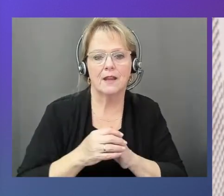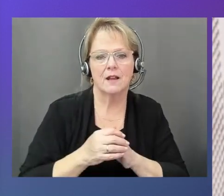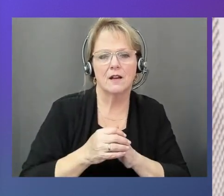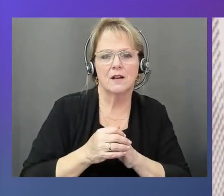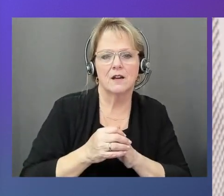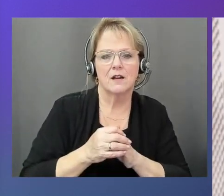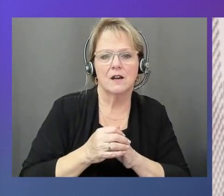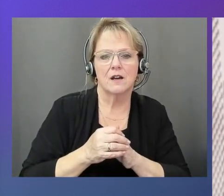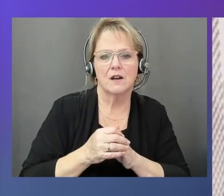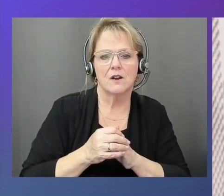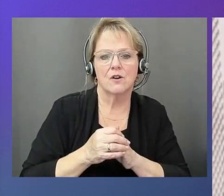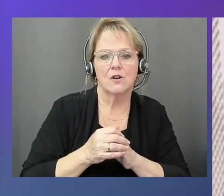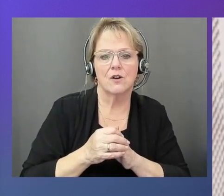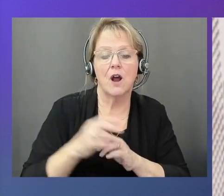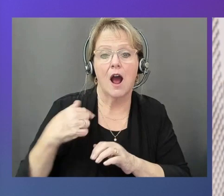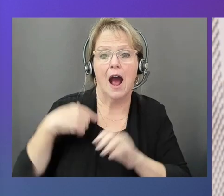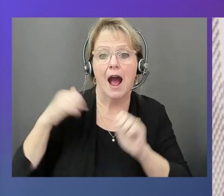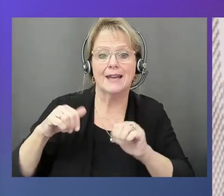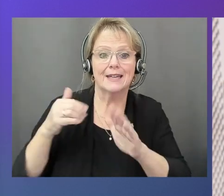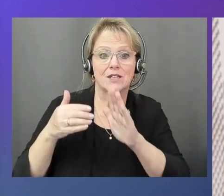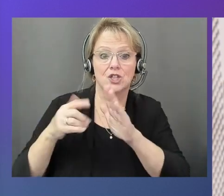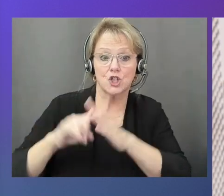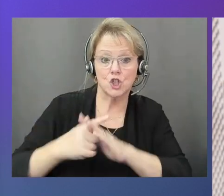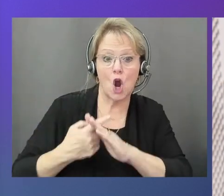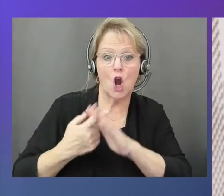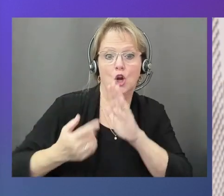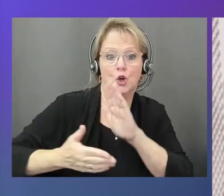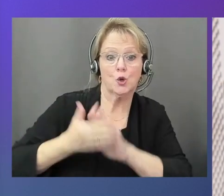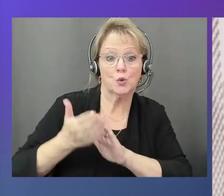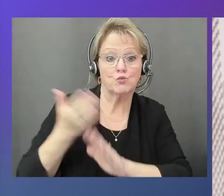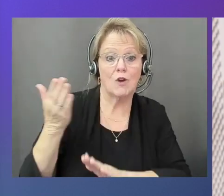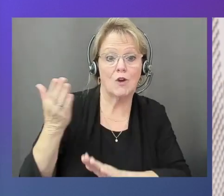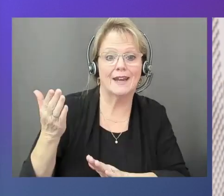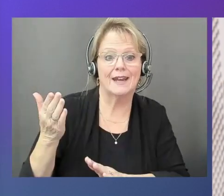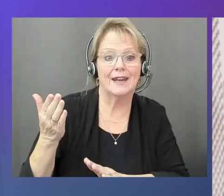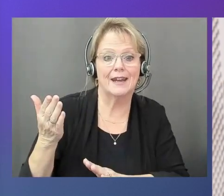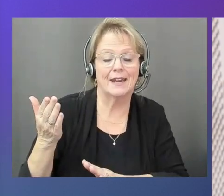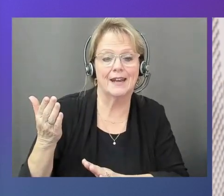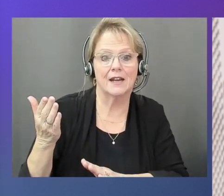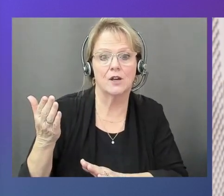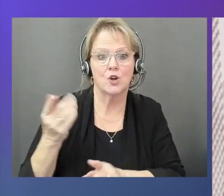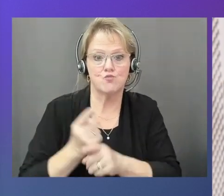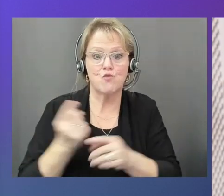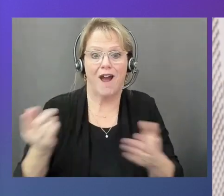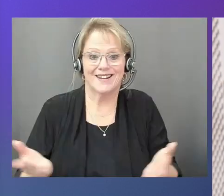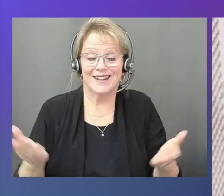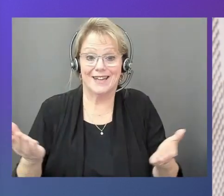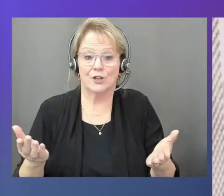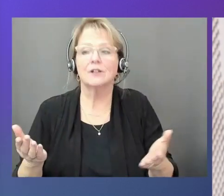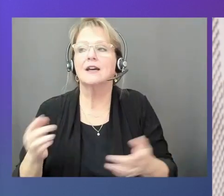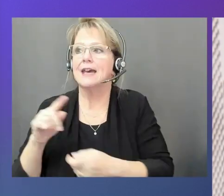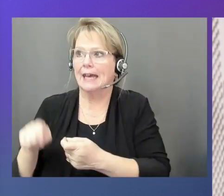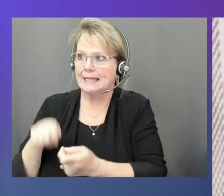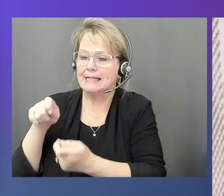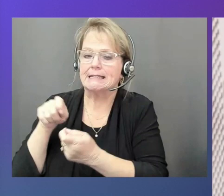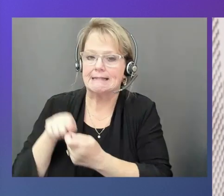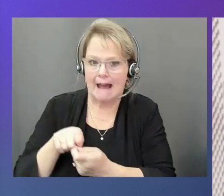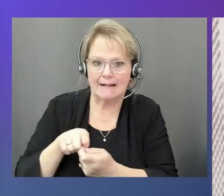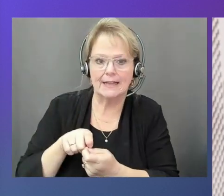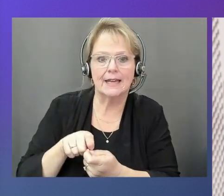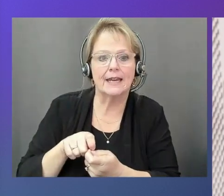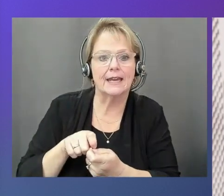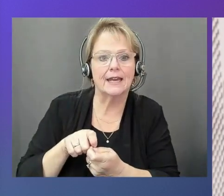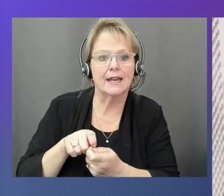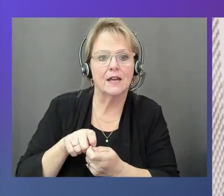locally, I can start running machine learning right here, right? Exactly. Right, I mean, from basically to